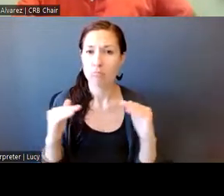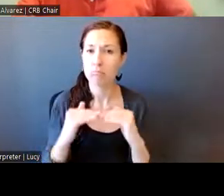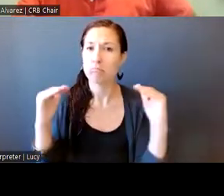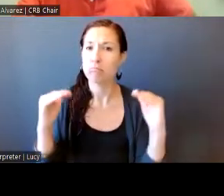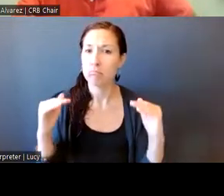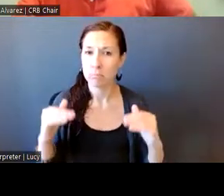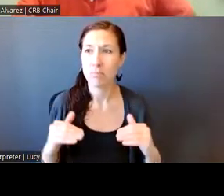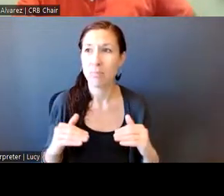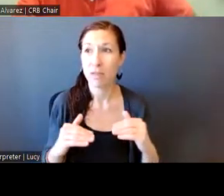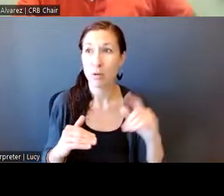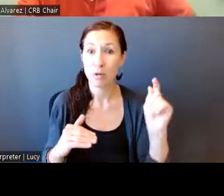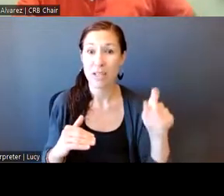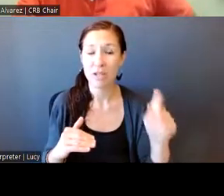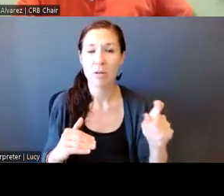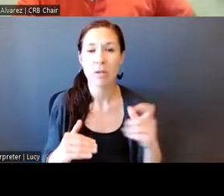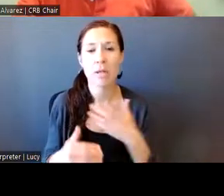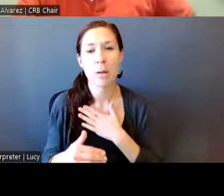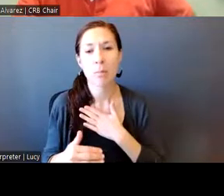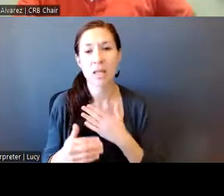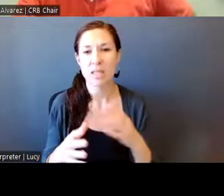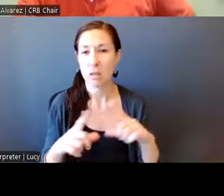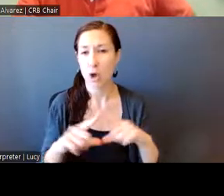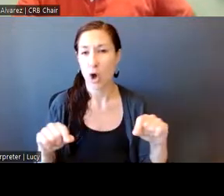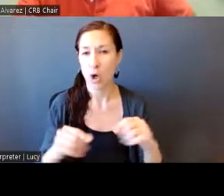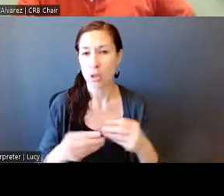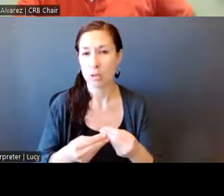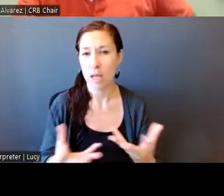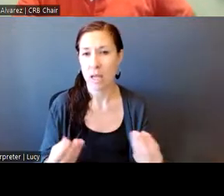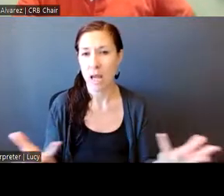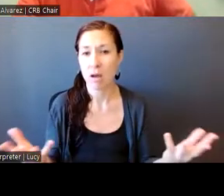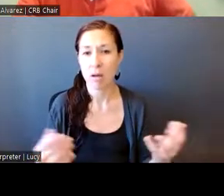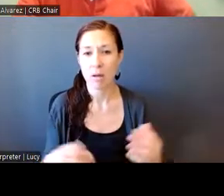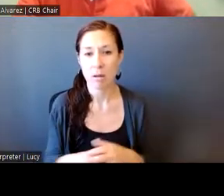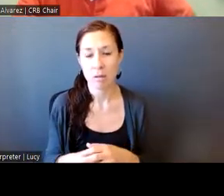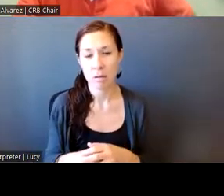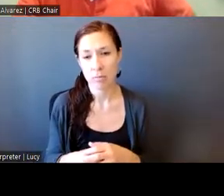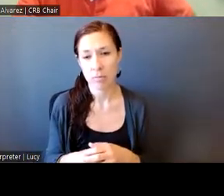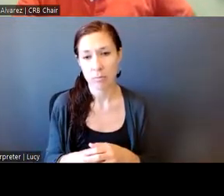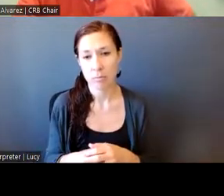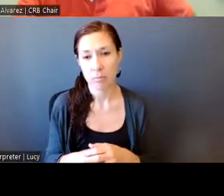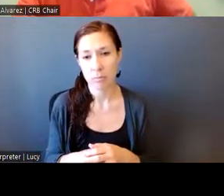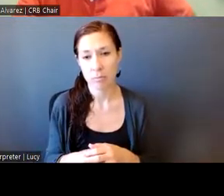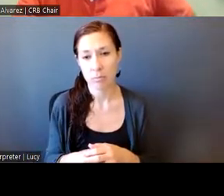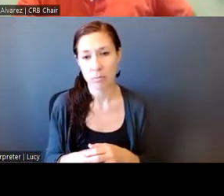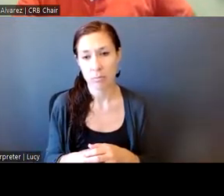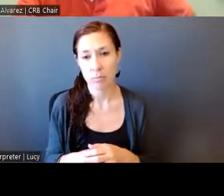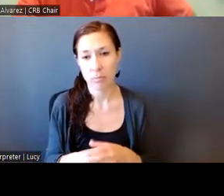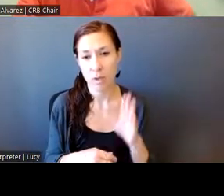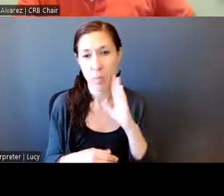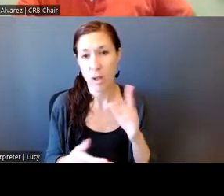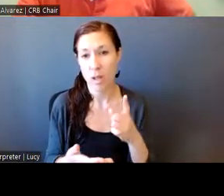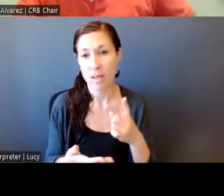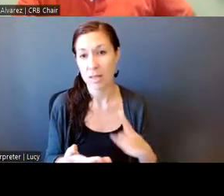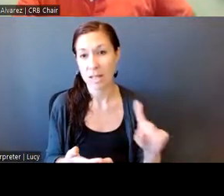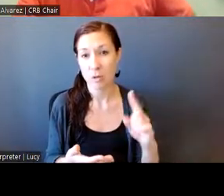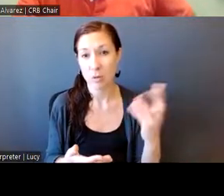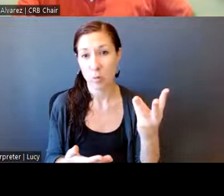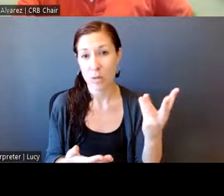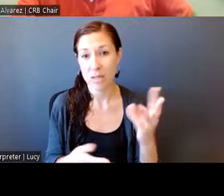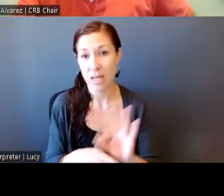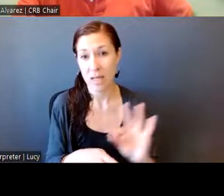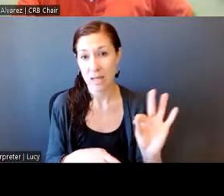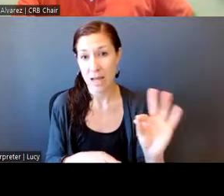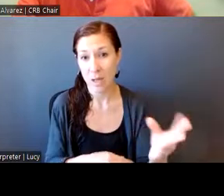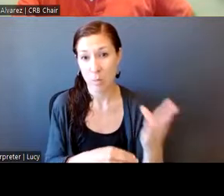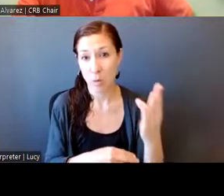So please hand these out. The, uh, it's 9 28, or at 9 AM a week from today. Uh, you may